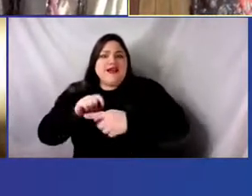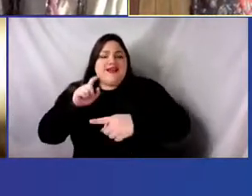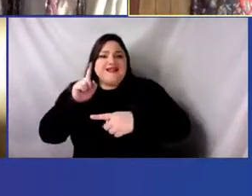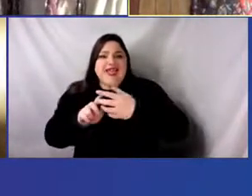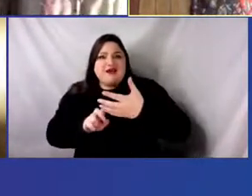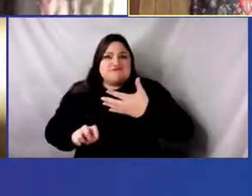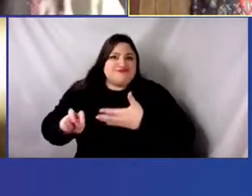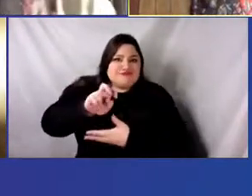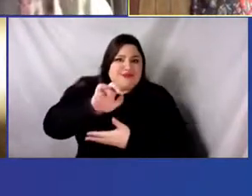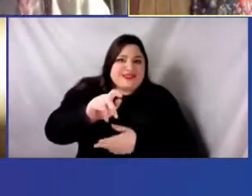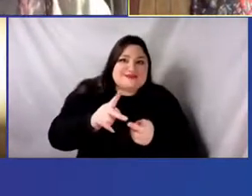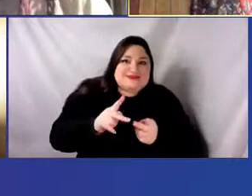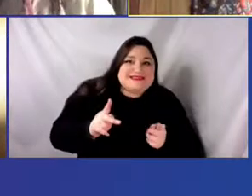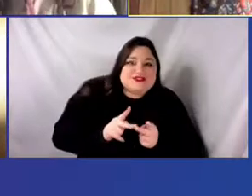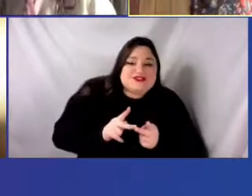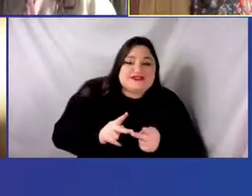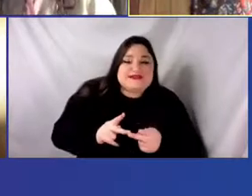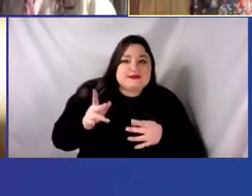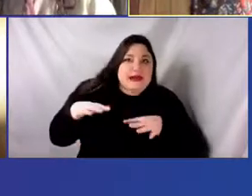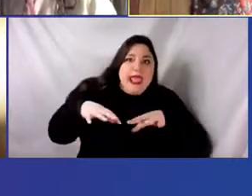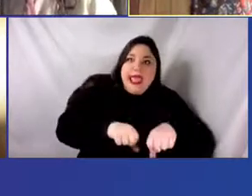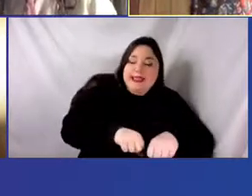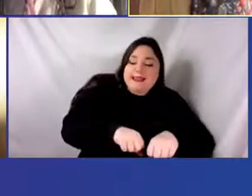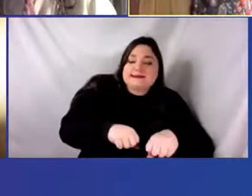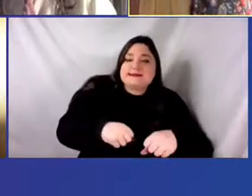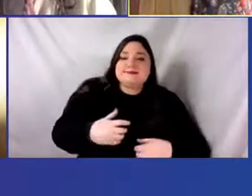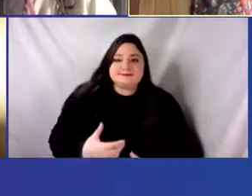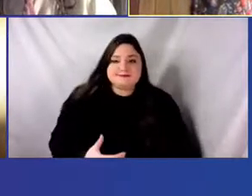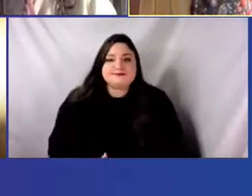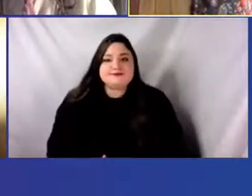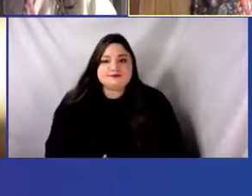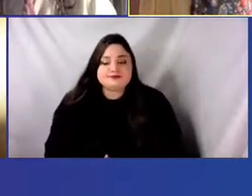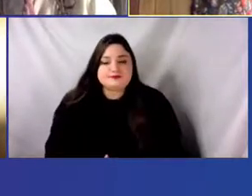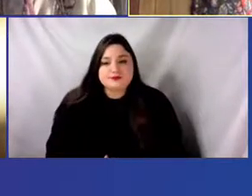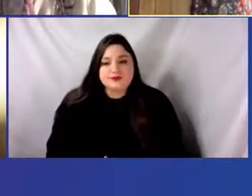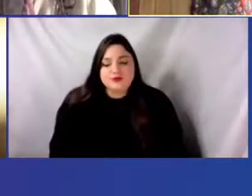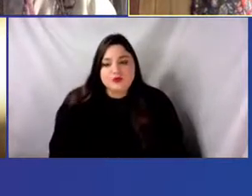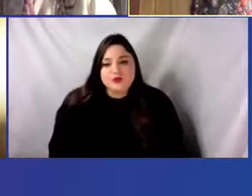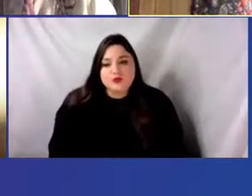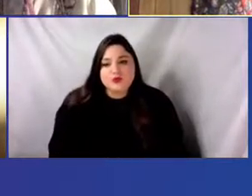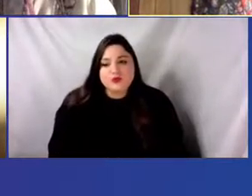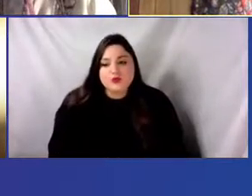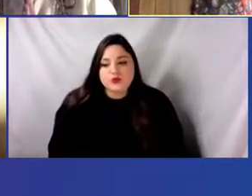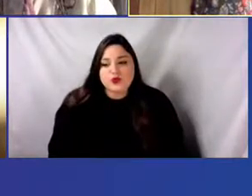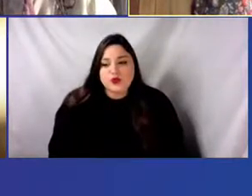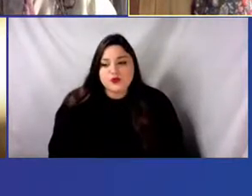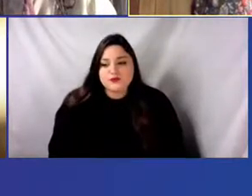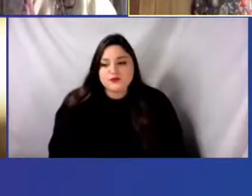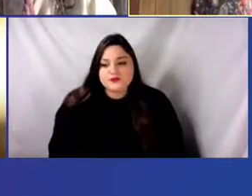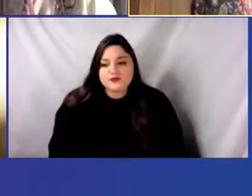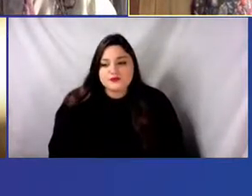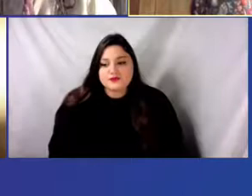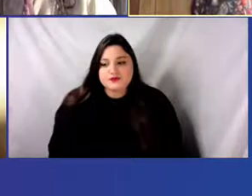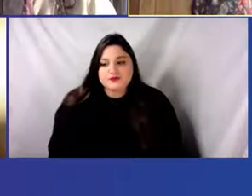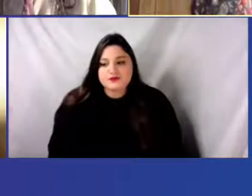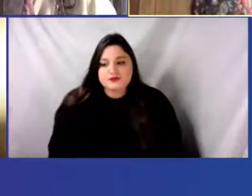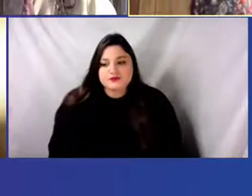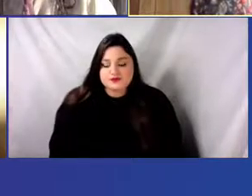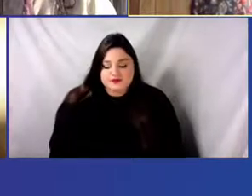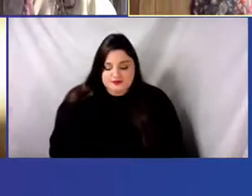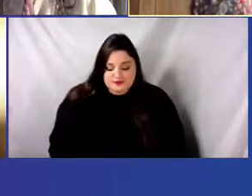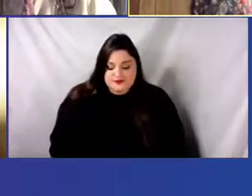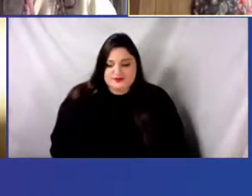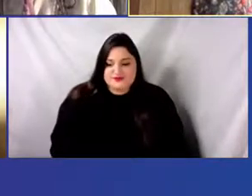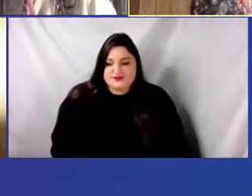um, how all of the, um, societal upheavals,